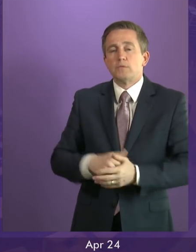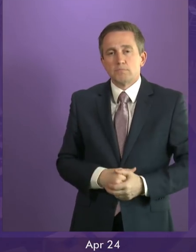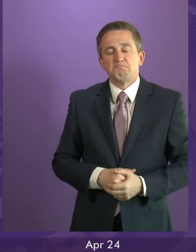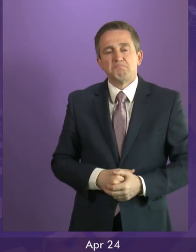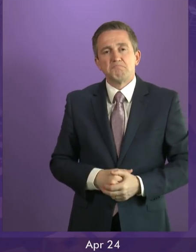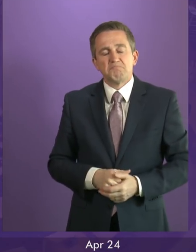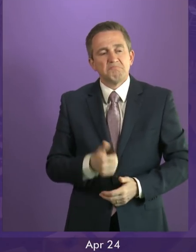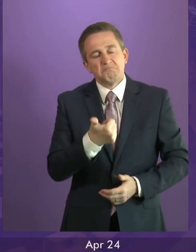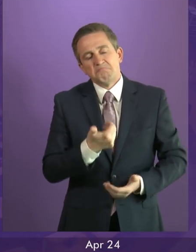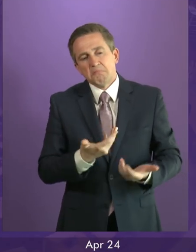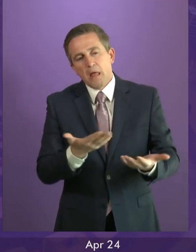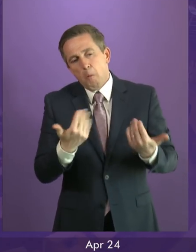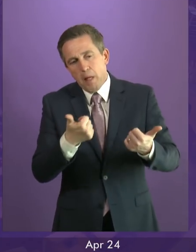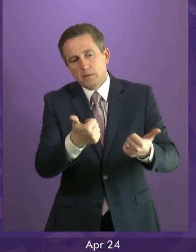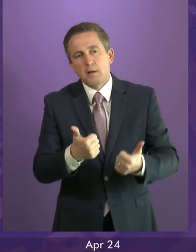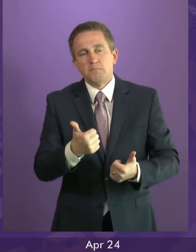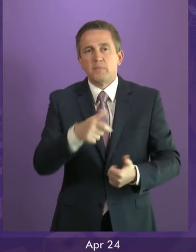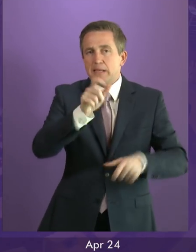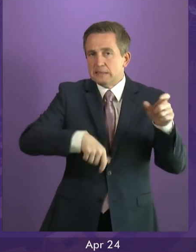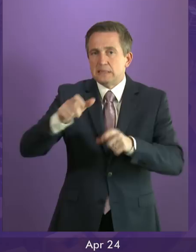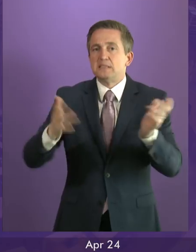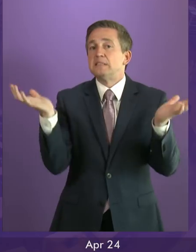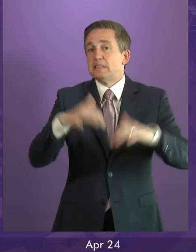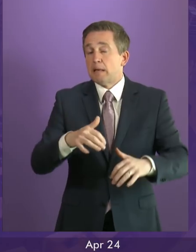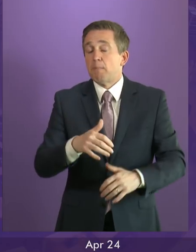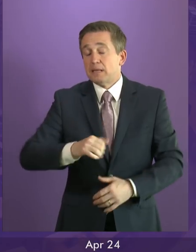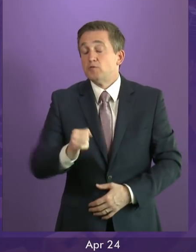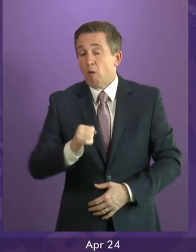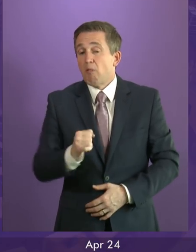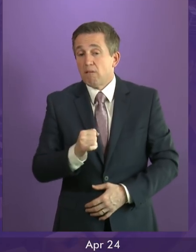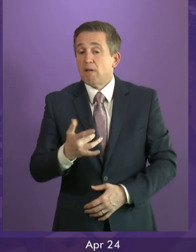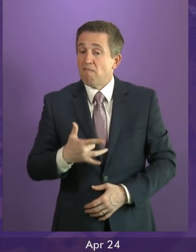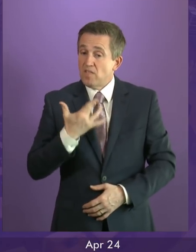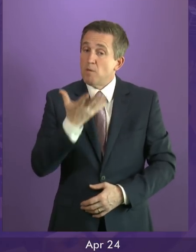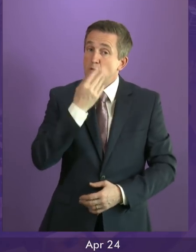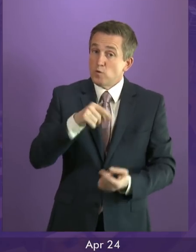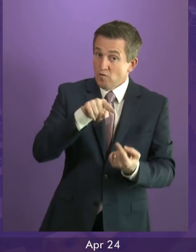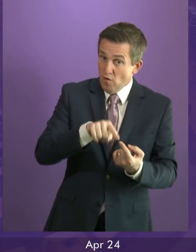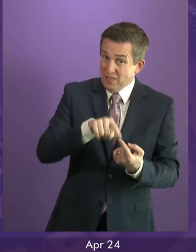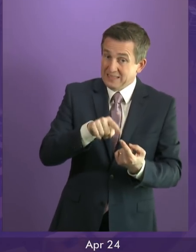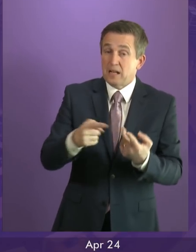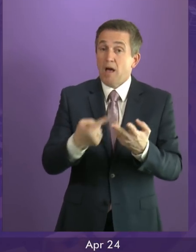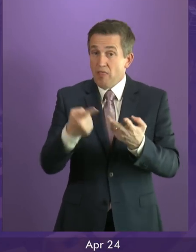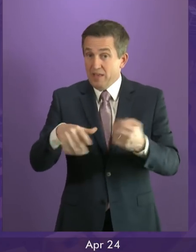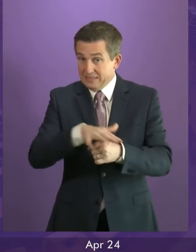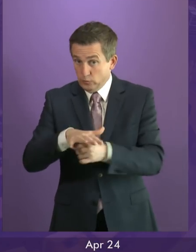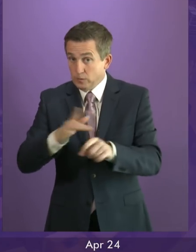for a Citizens' Assembly. I believe it's a concept that could have a wider applicability in future. But can I ask what steps the Scottish Government will take to